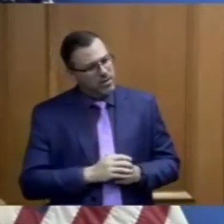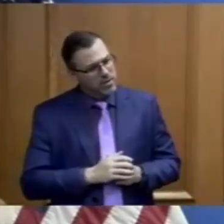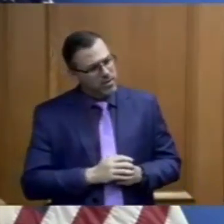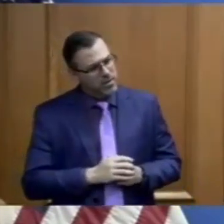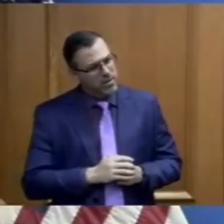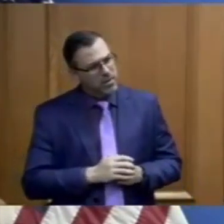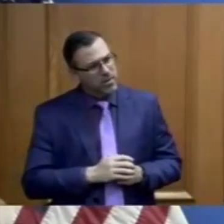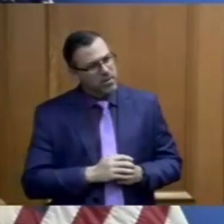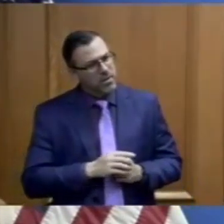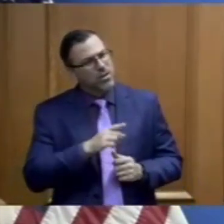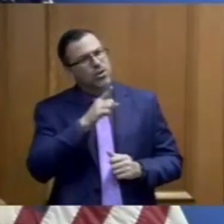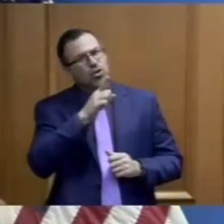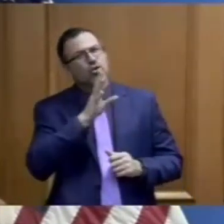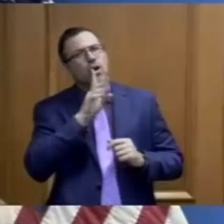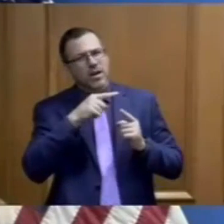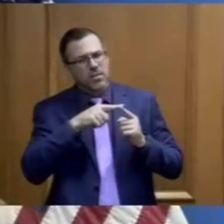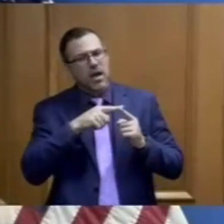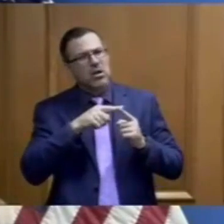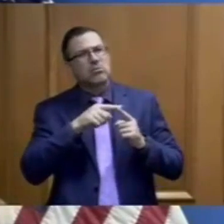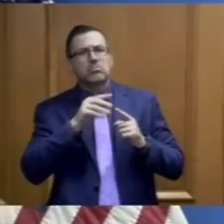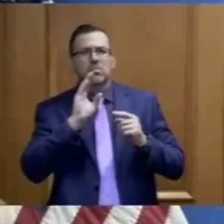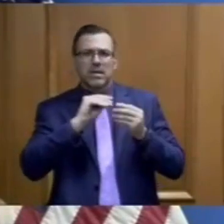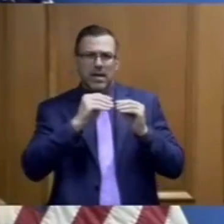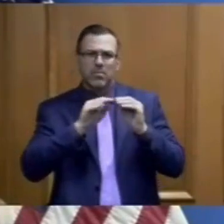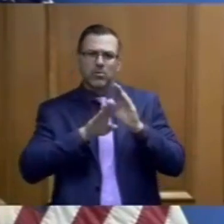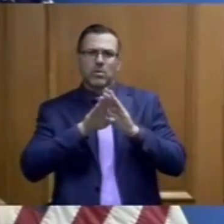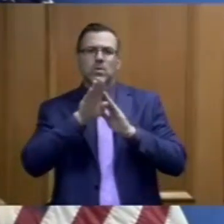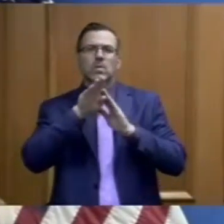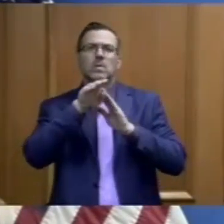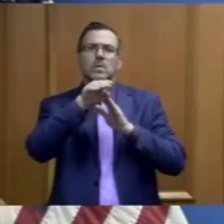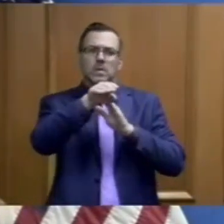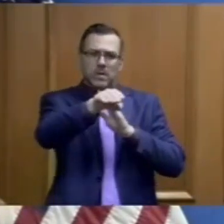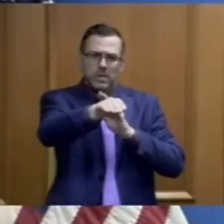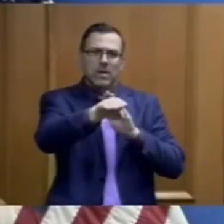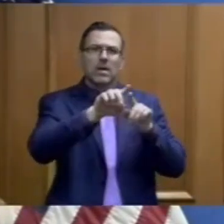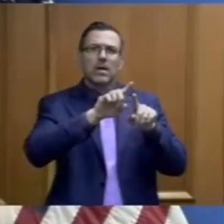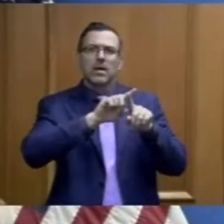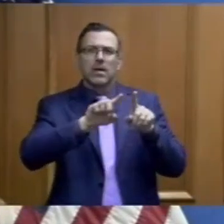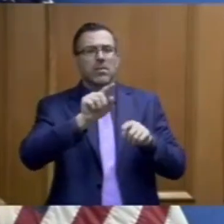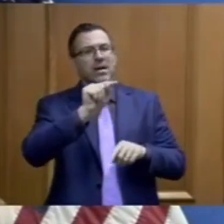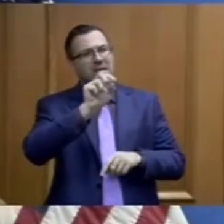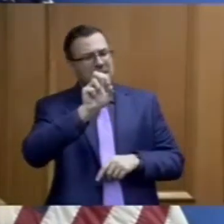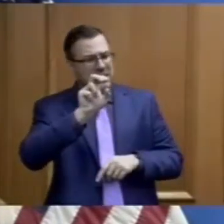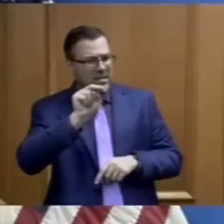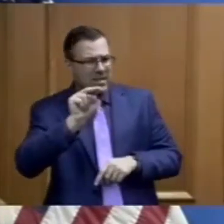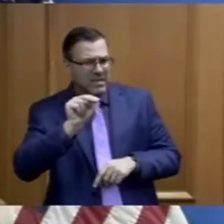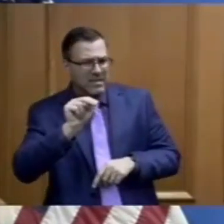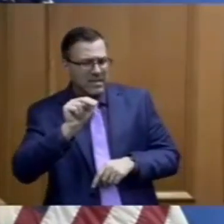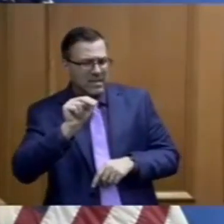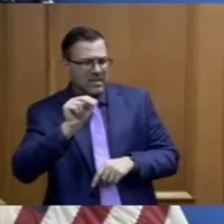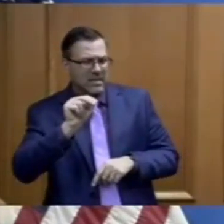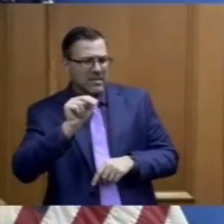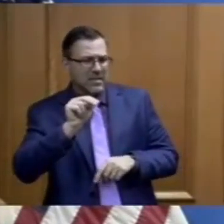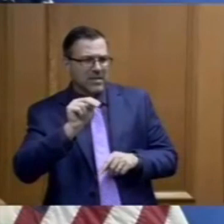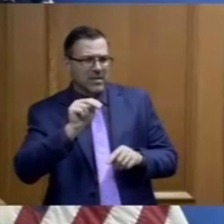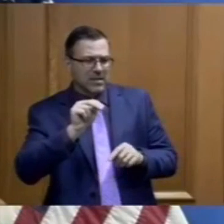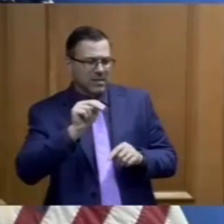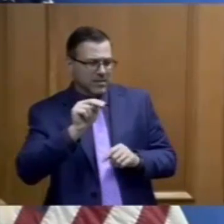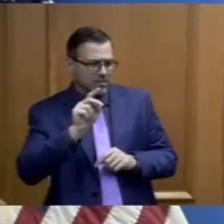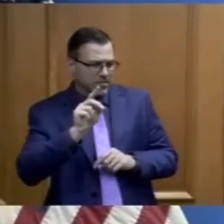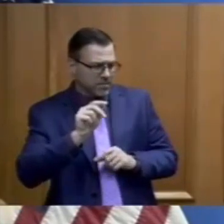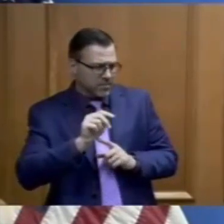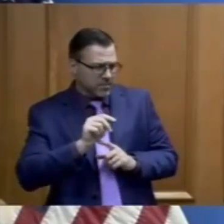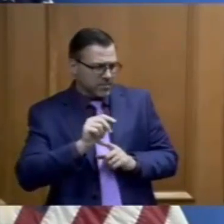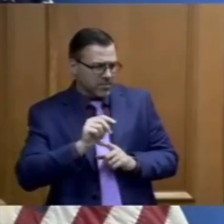about flattening the curve here in Tennessee, but when you look at Tennessee's prison population, do you believe that there has been